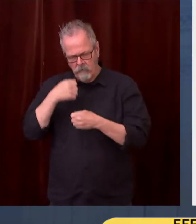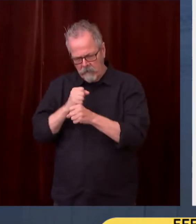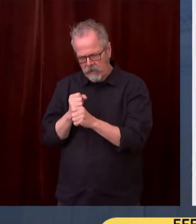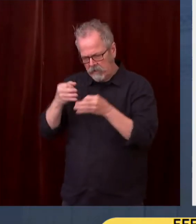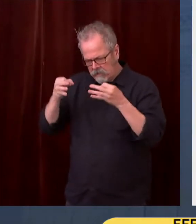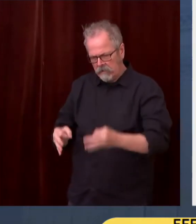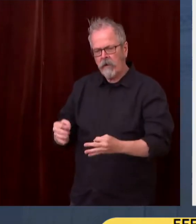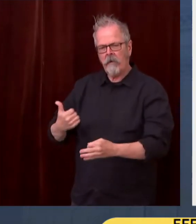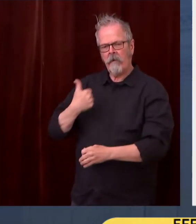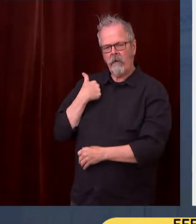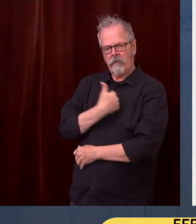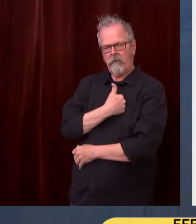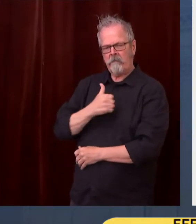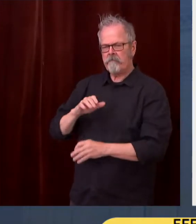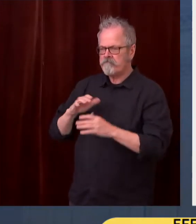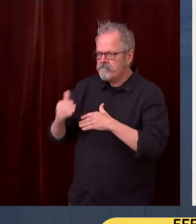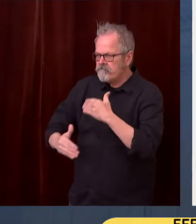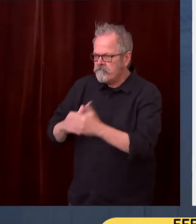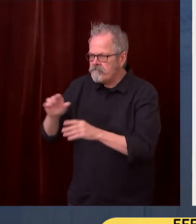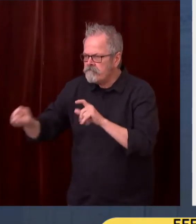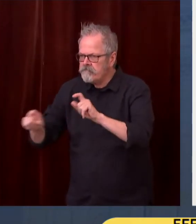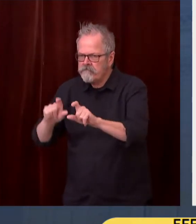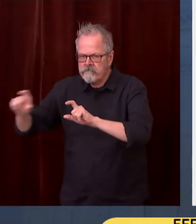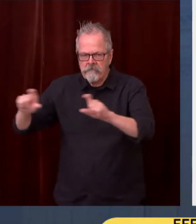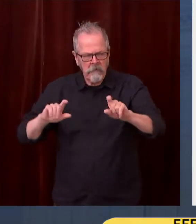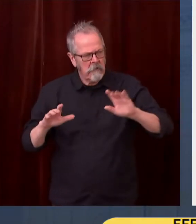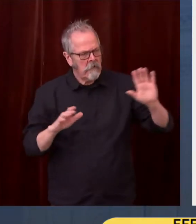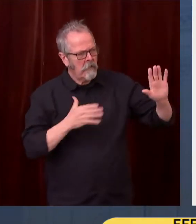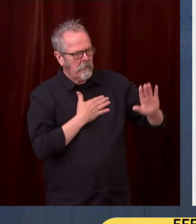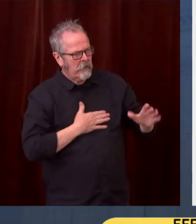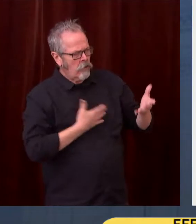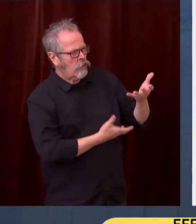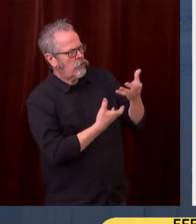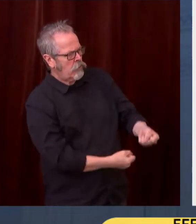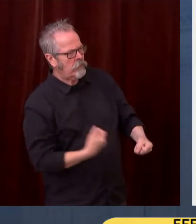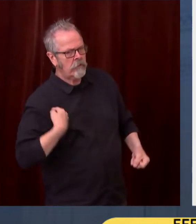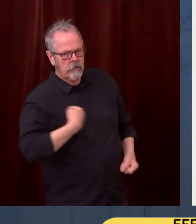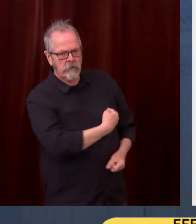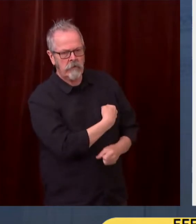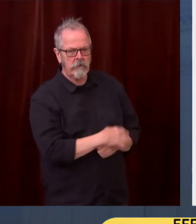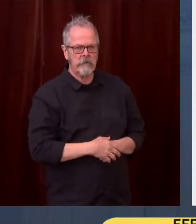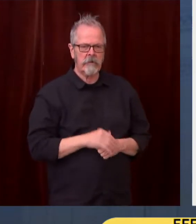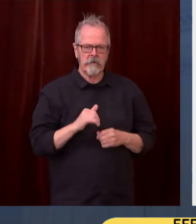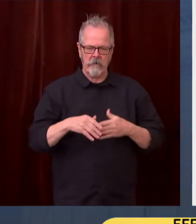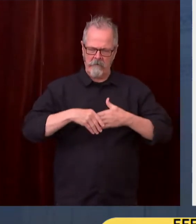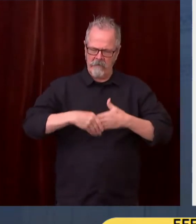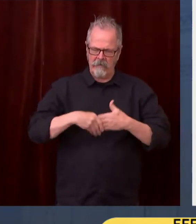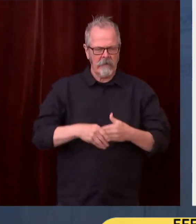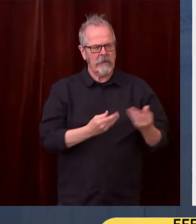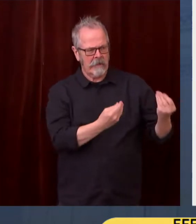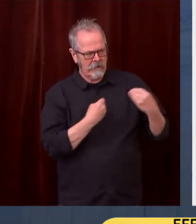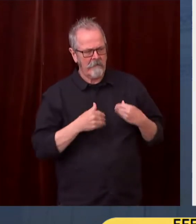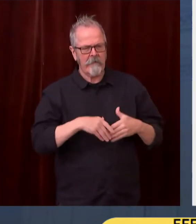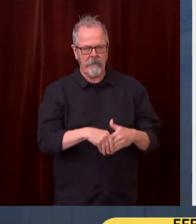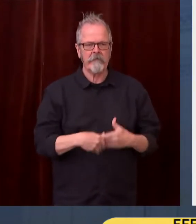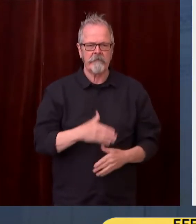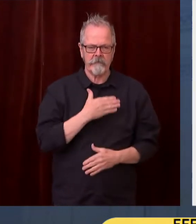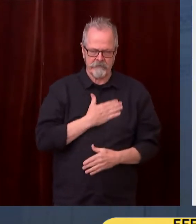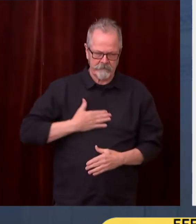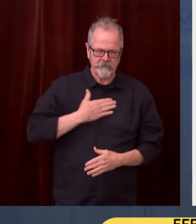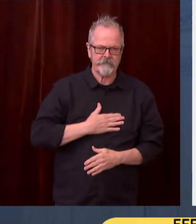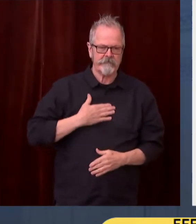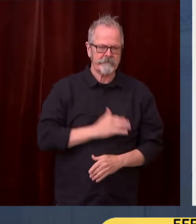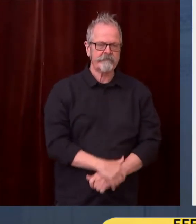temporary flexibility in the use of our REIT dollars, which better positions us to attract developers and capital